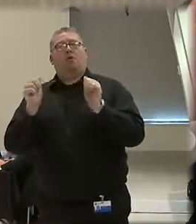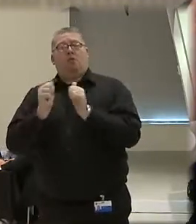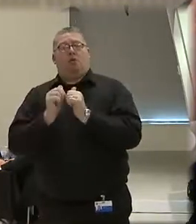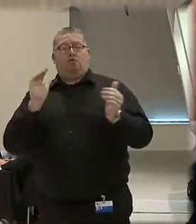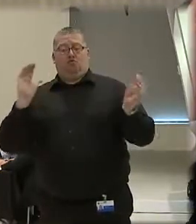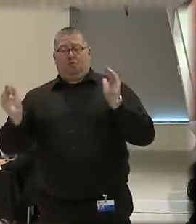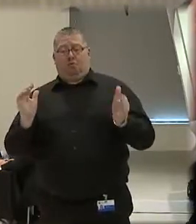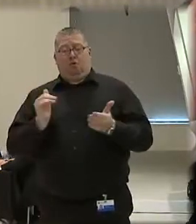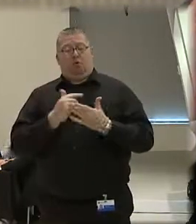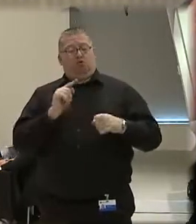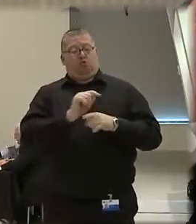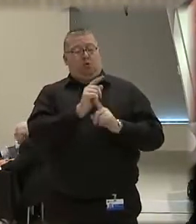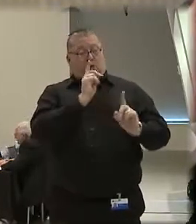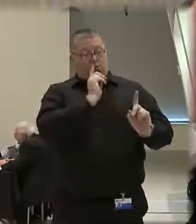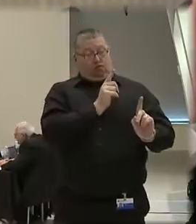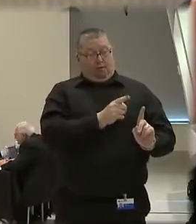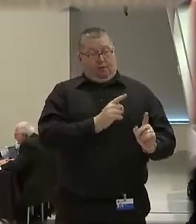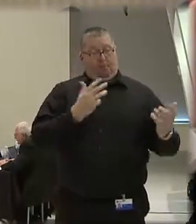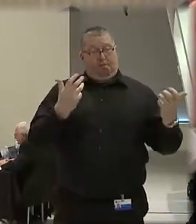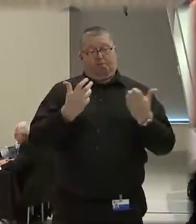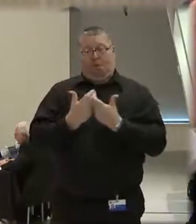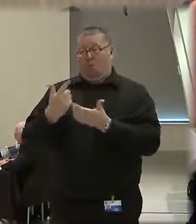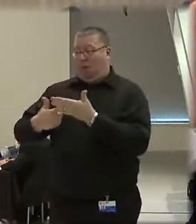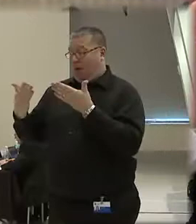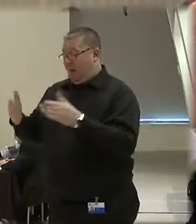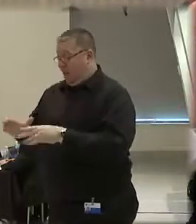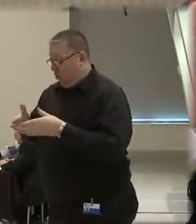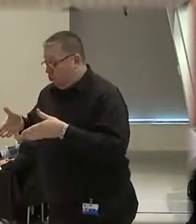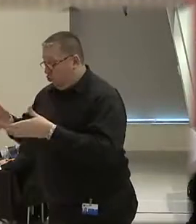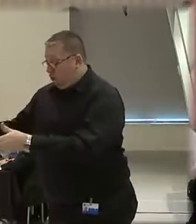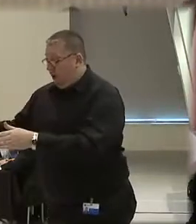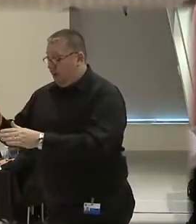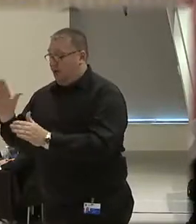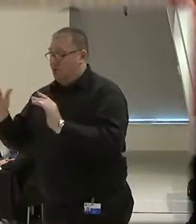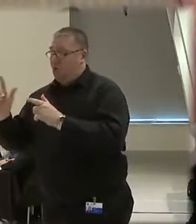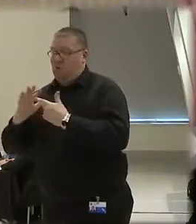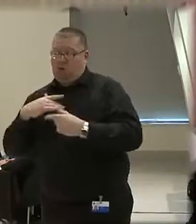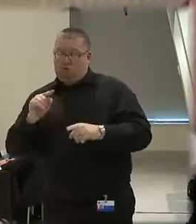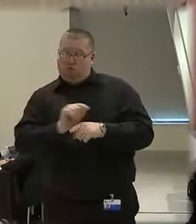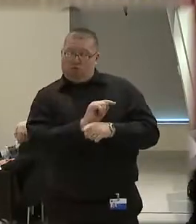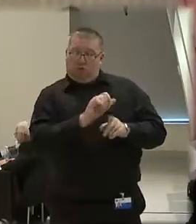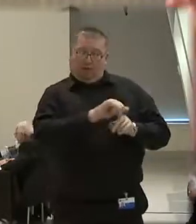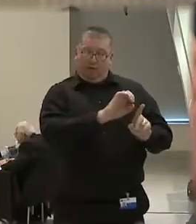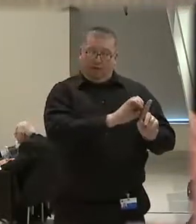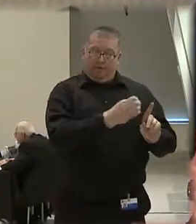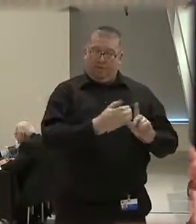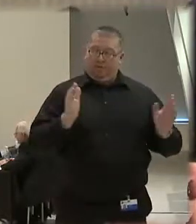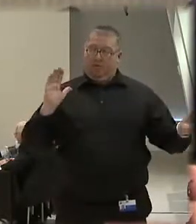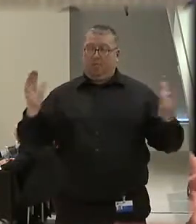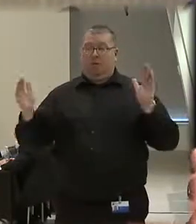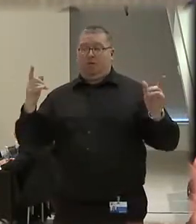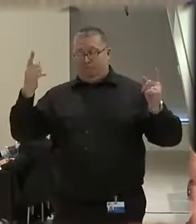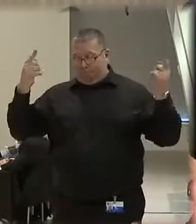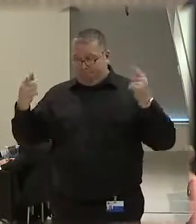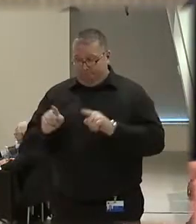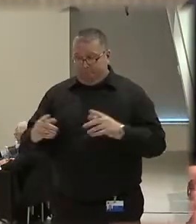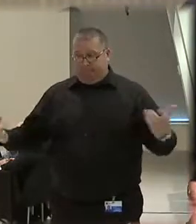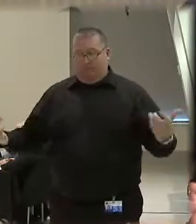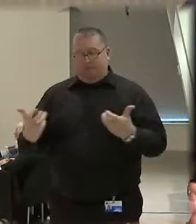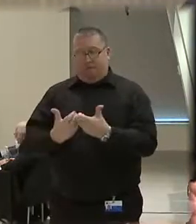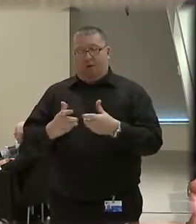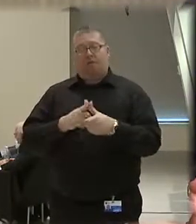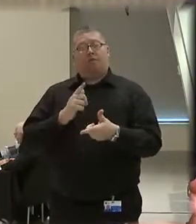compare what is occurring on the street as to what is being trained in a controlled environment. And last, the findings of the review are presented